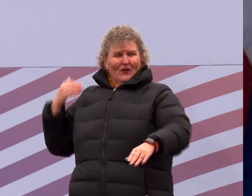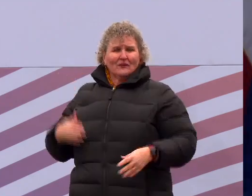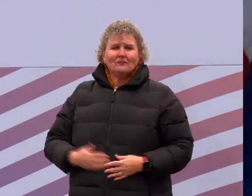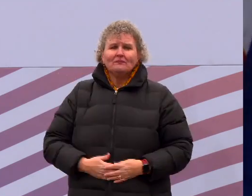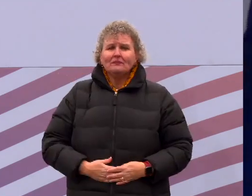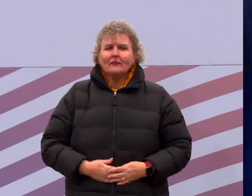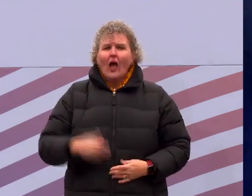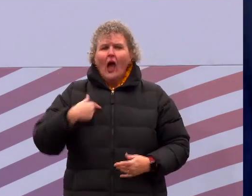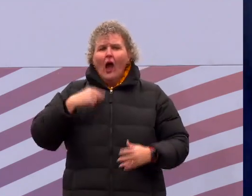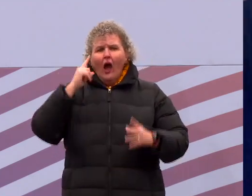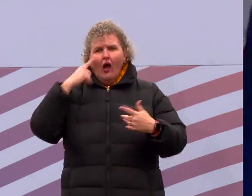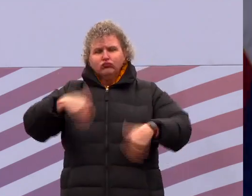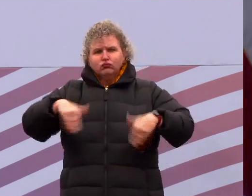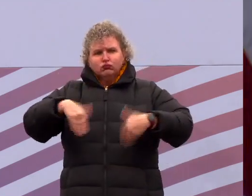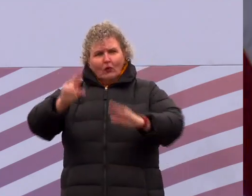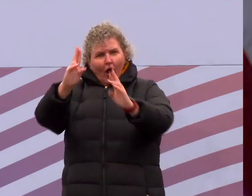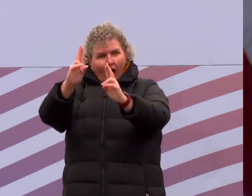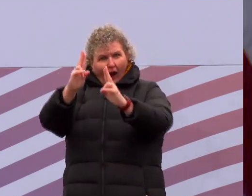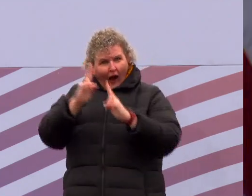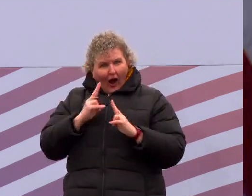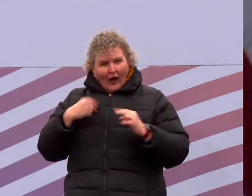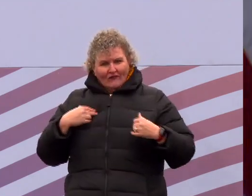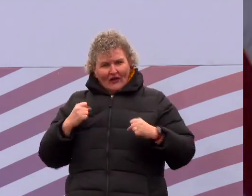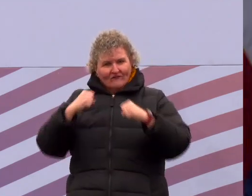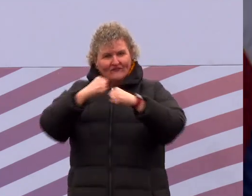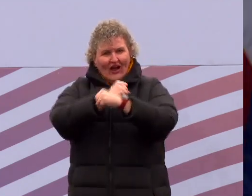else but our next governor, Josh Shapiro.